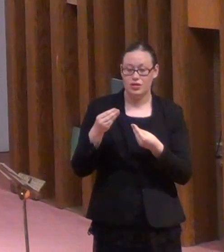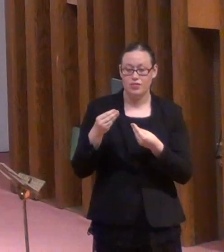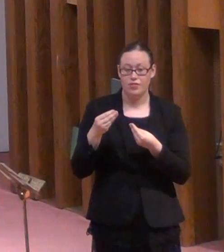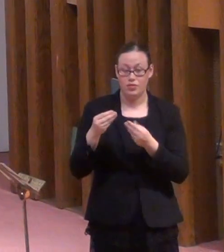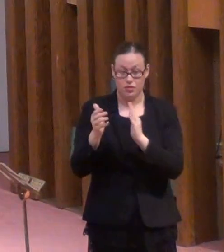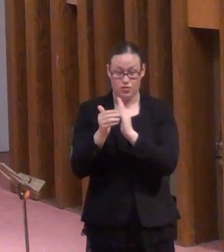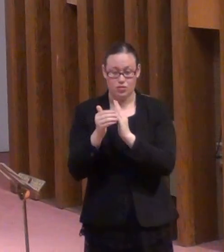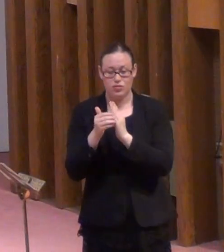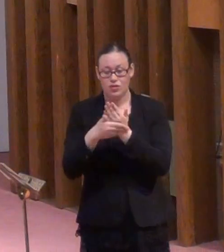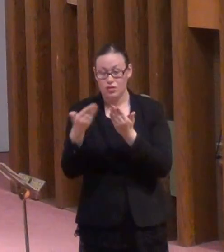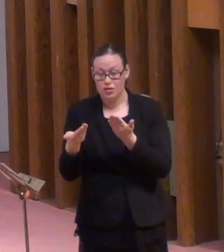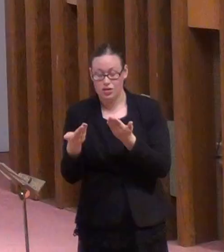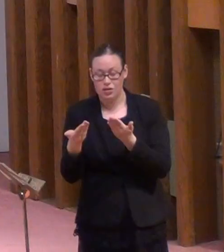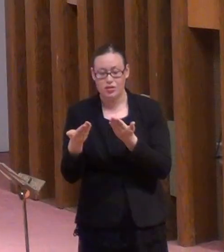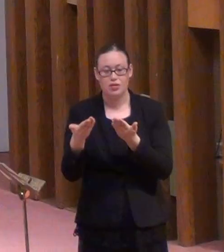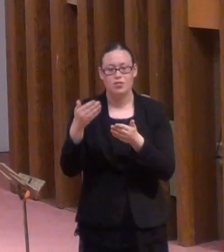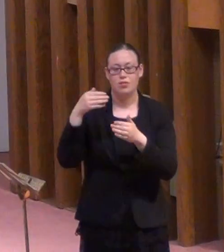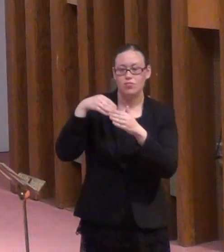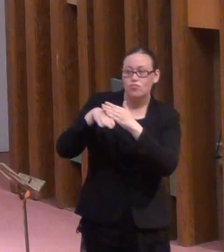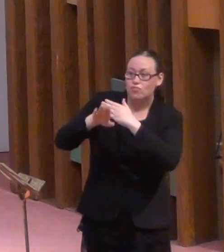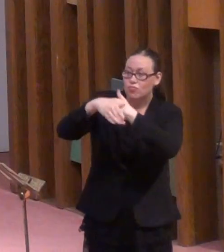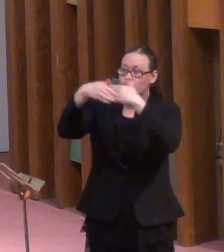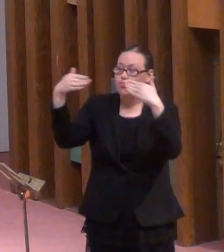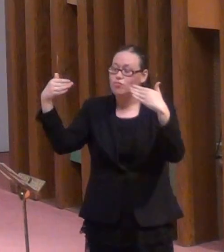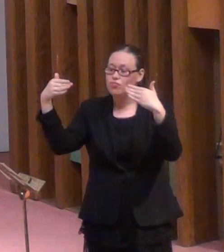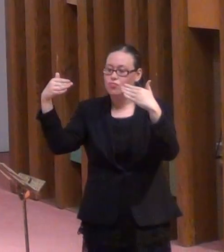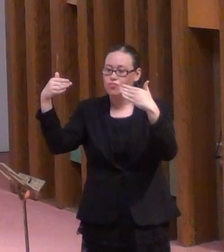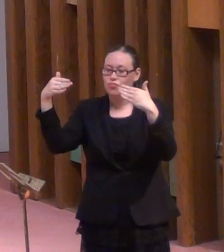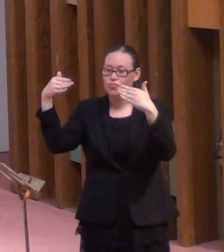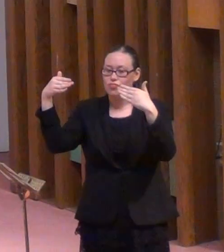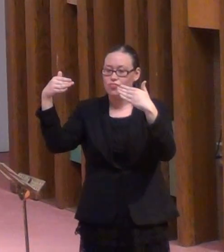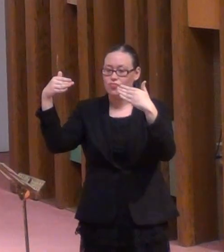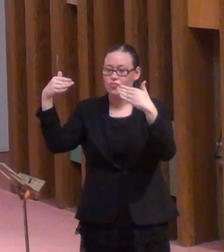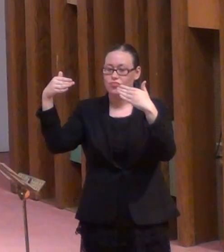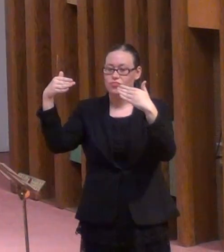into eternal dwellings.